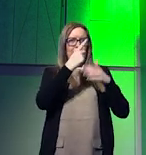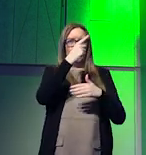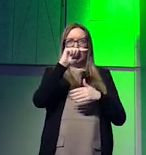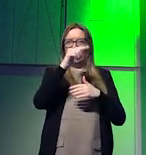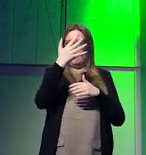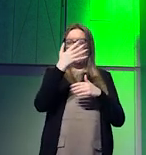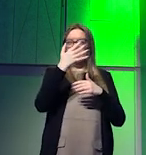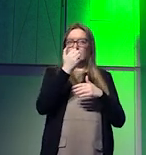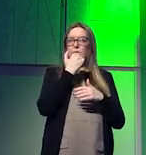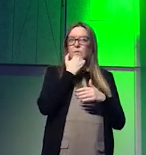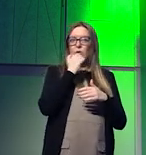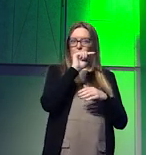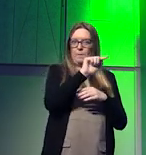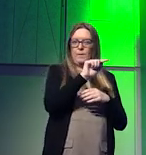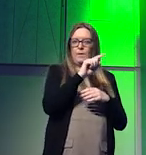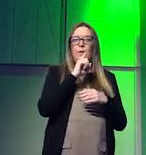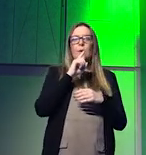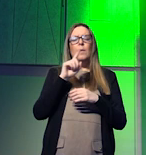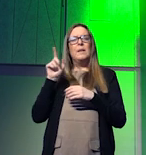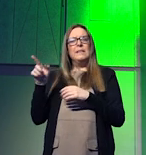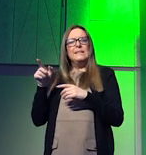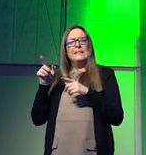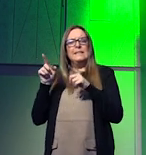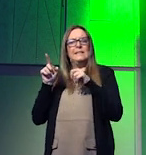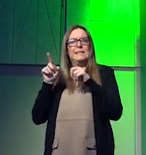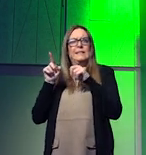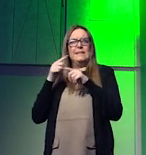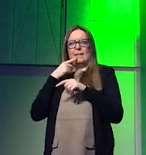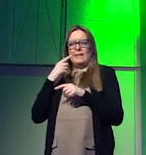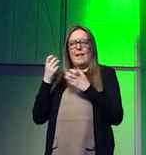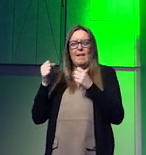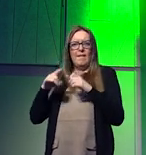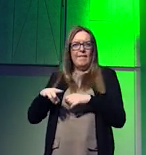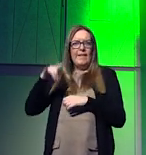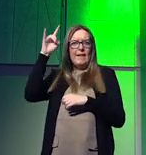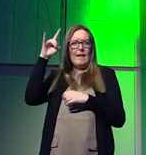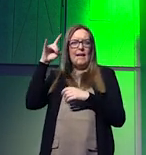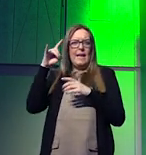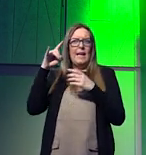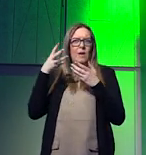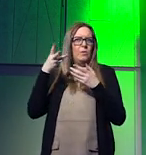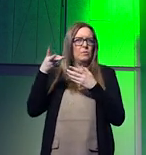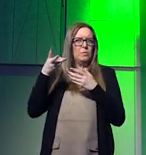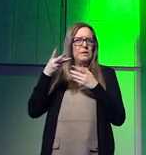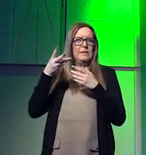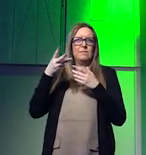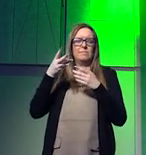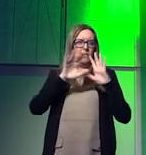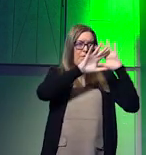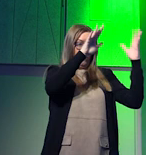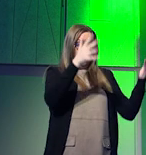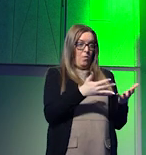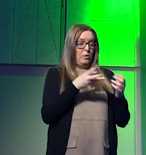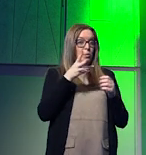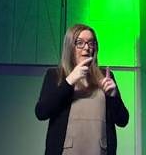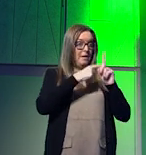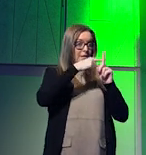ecosystems have a very high ecological sensitivity to temperature changes across the globe we know it